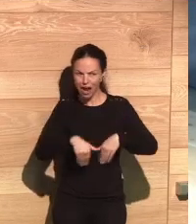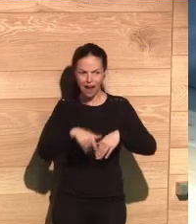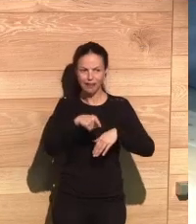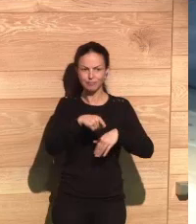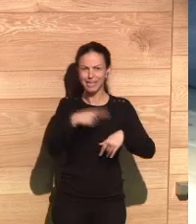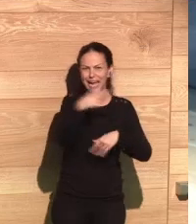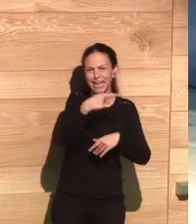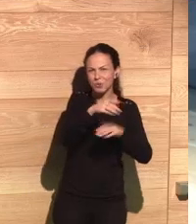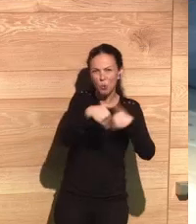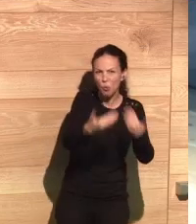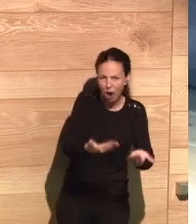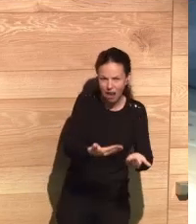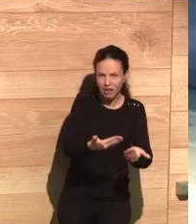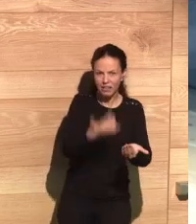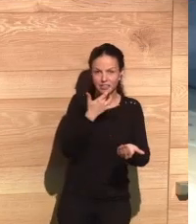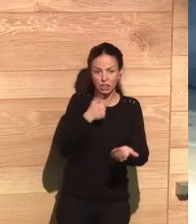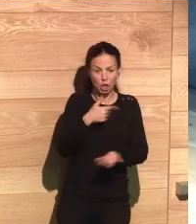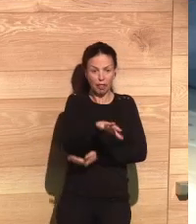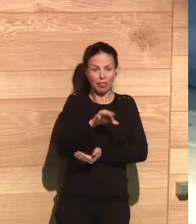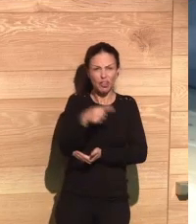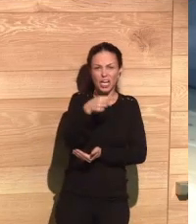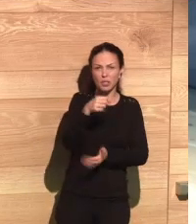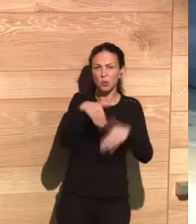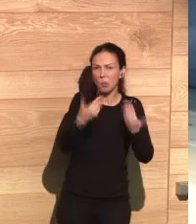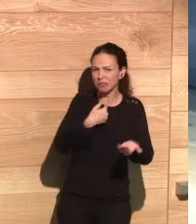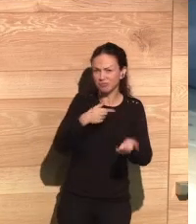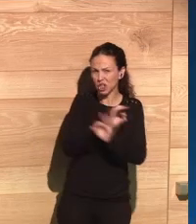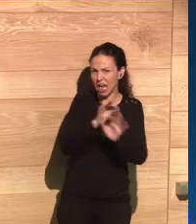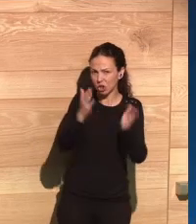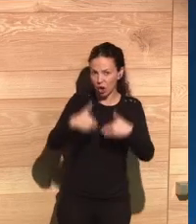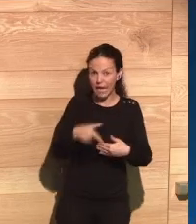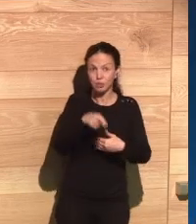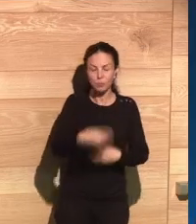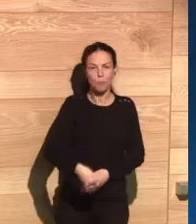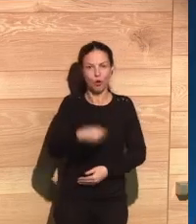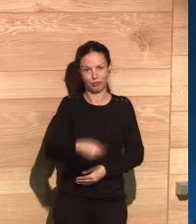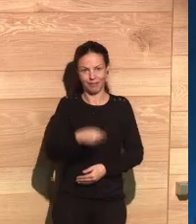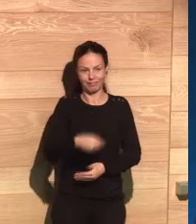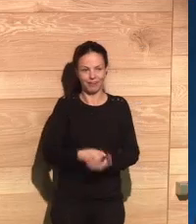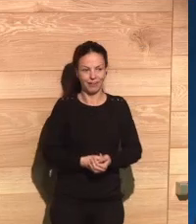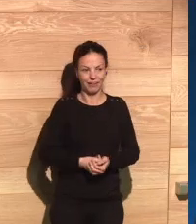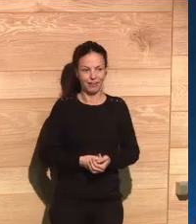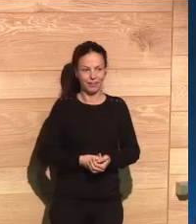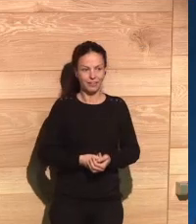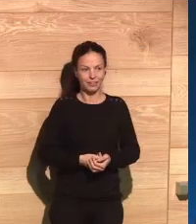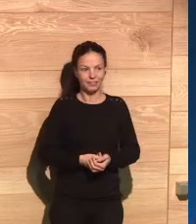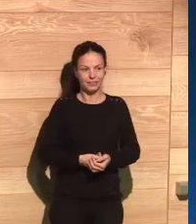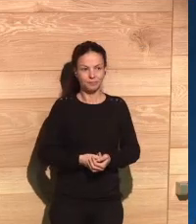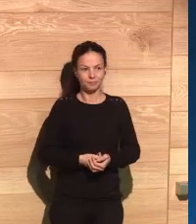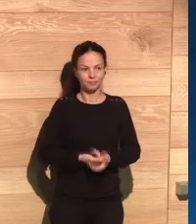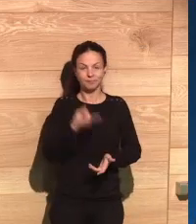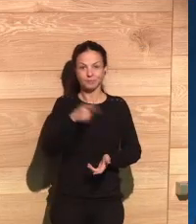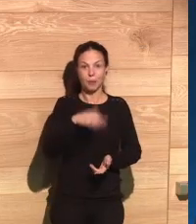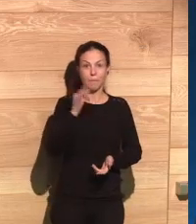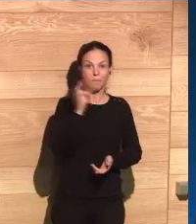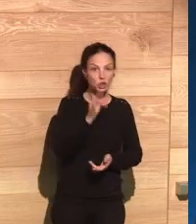initial consent. And so I think that's a really important point, so that even if the positives are felt, the negatives might not be felt immediately or might not be felt at